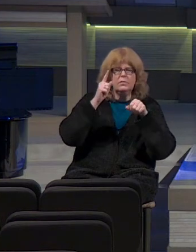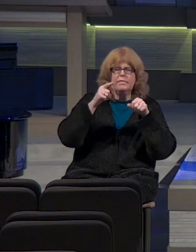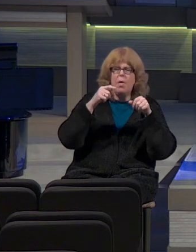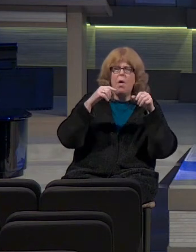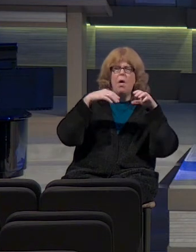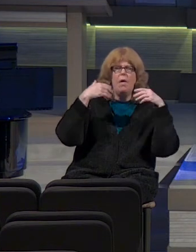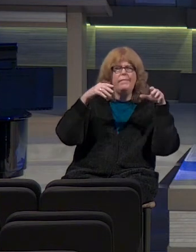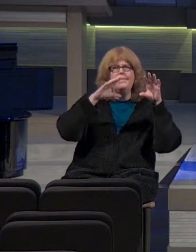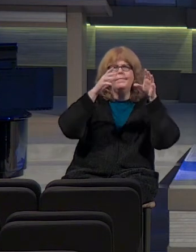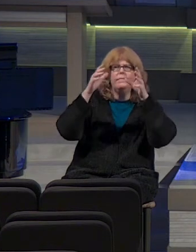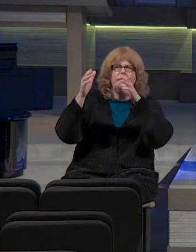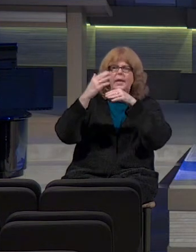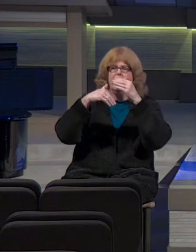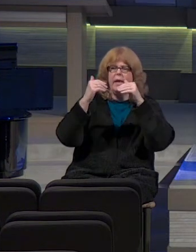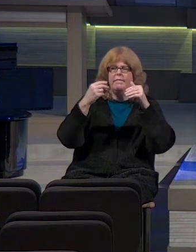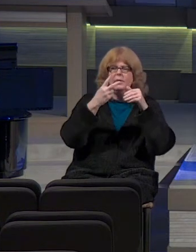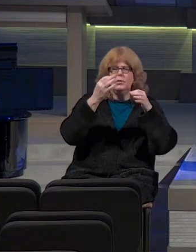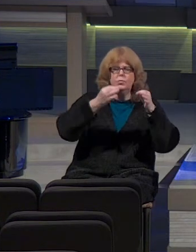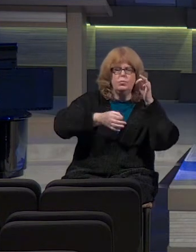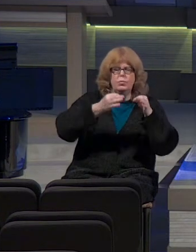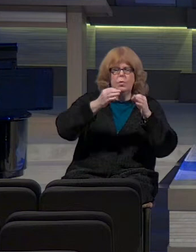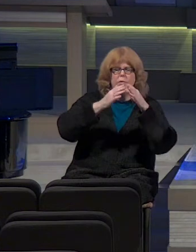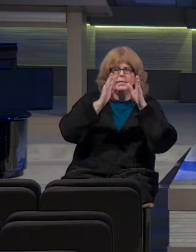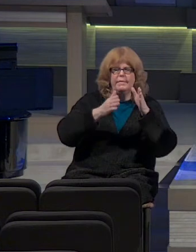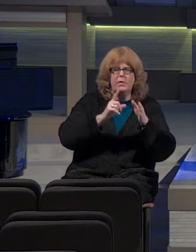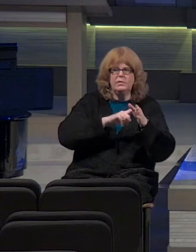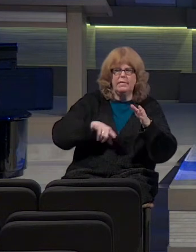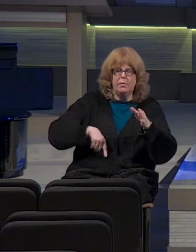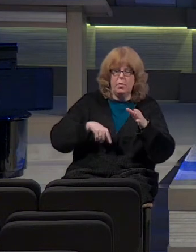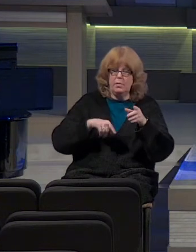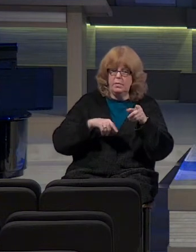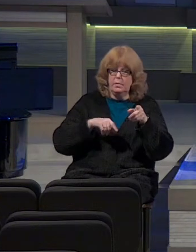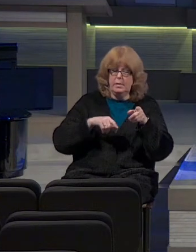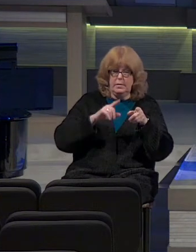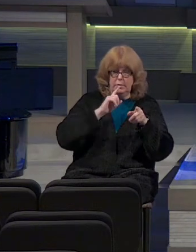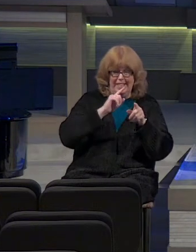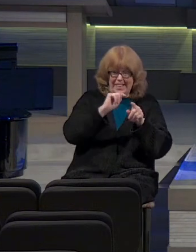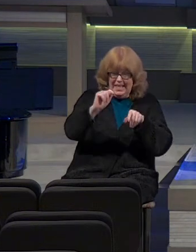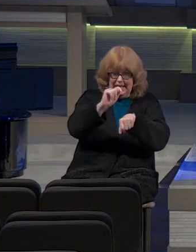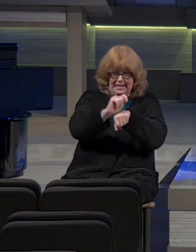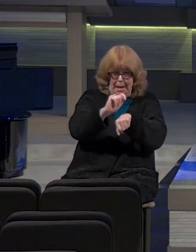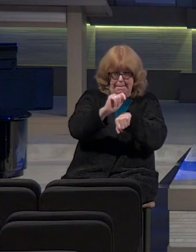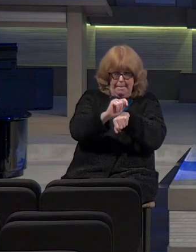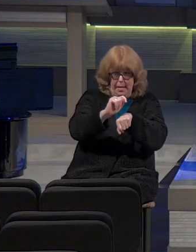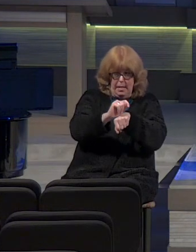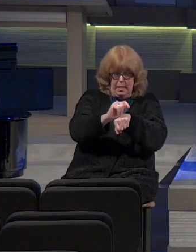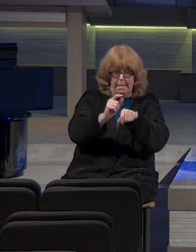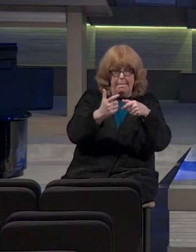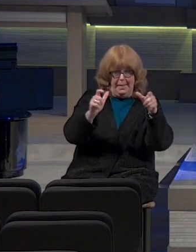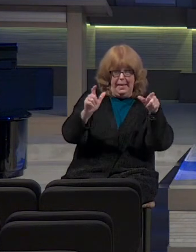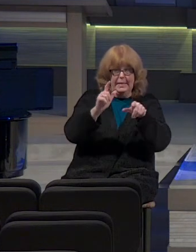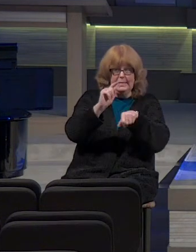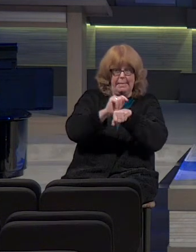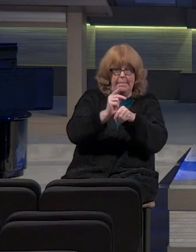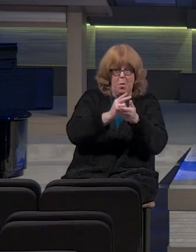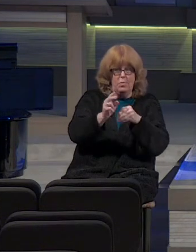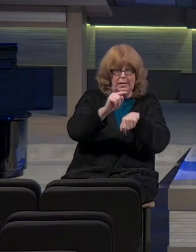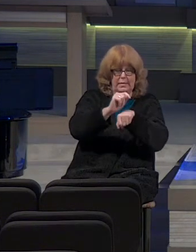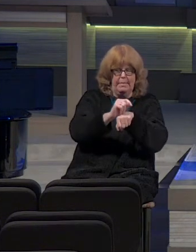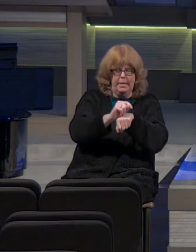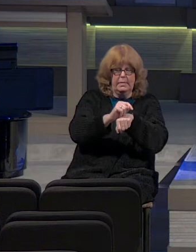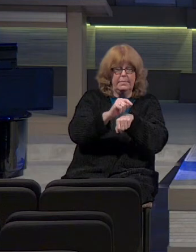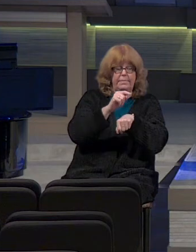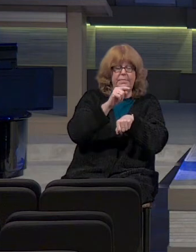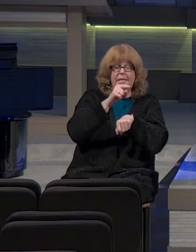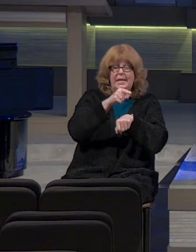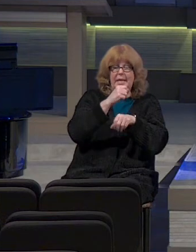two courts of the house of the Lord. Remember, we're talking about the temple. He made his own son